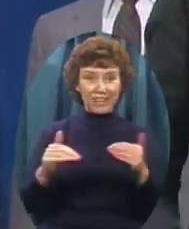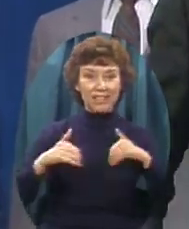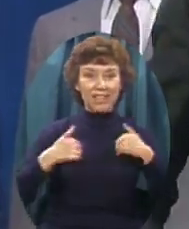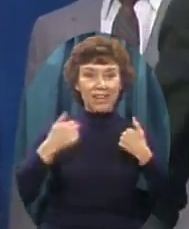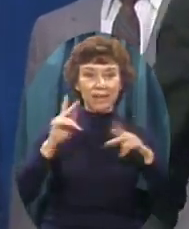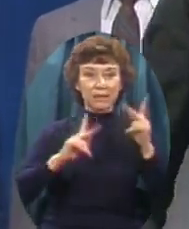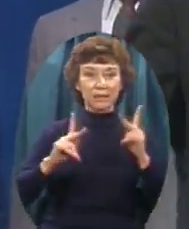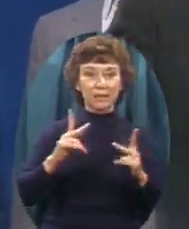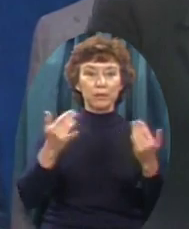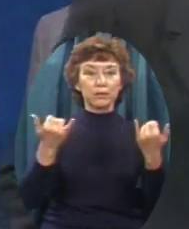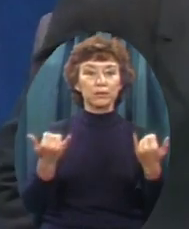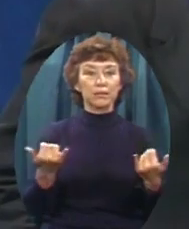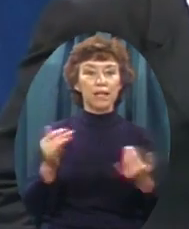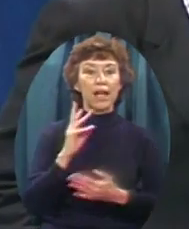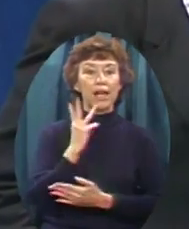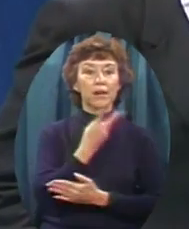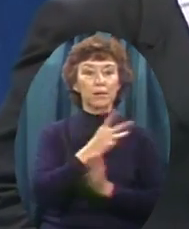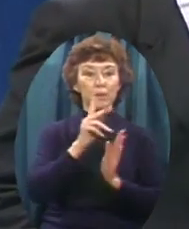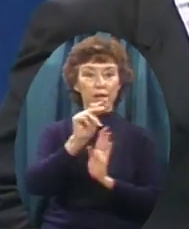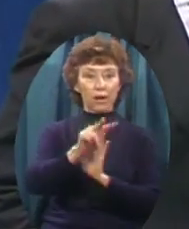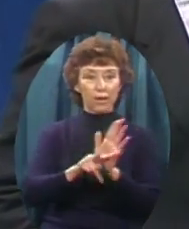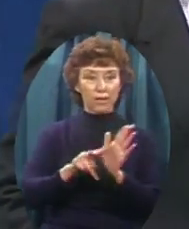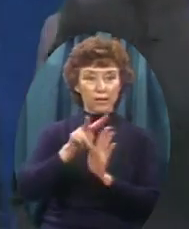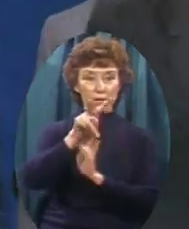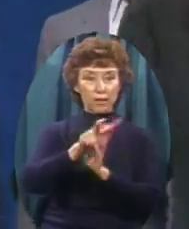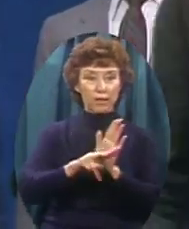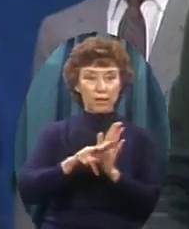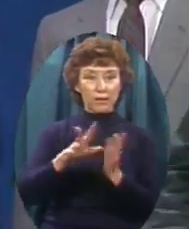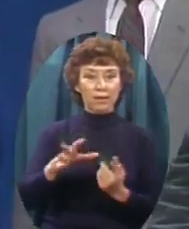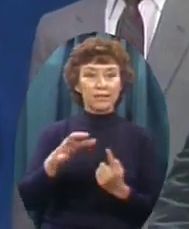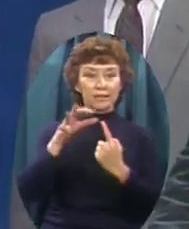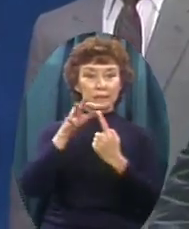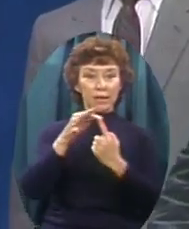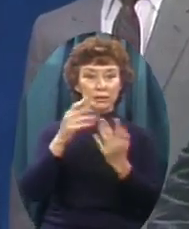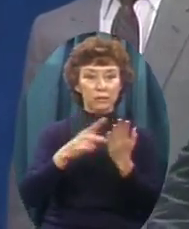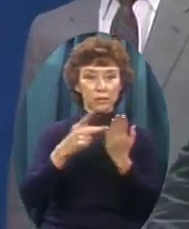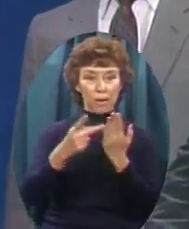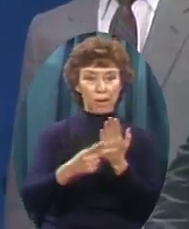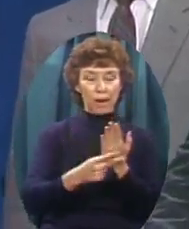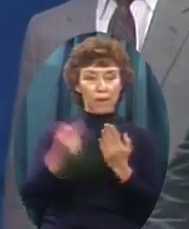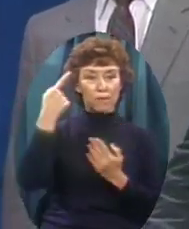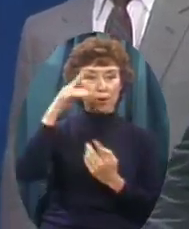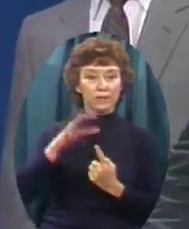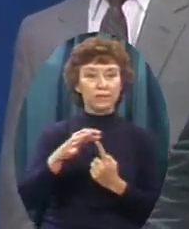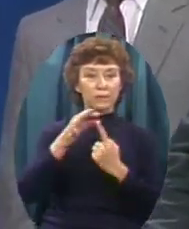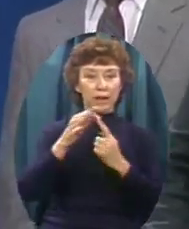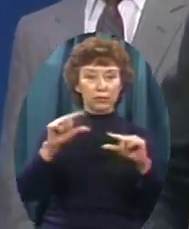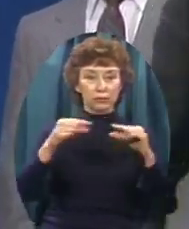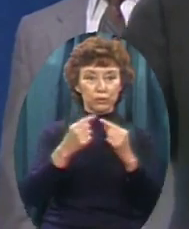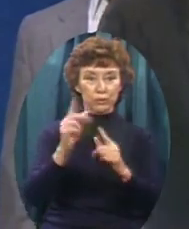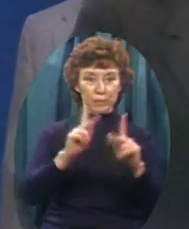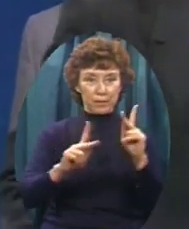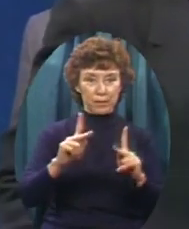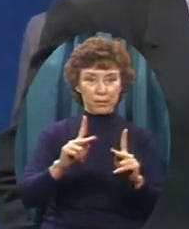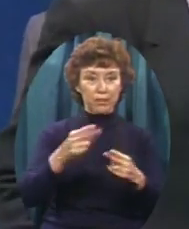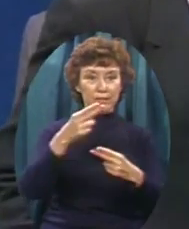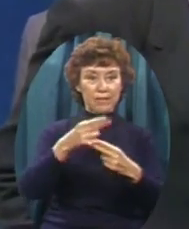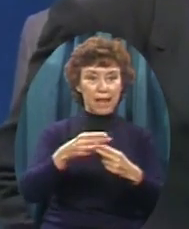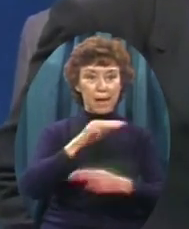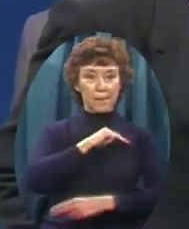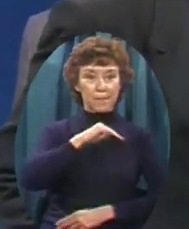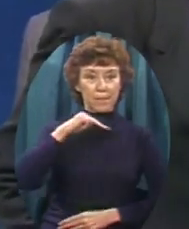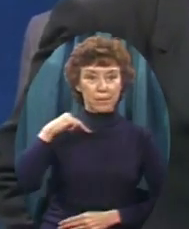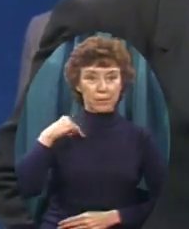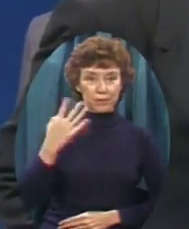today we are televising a special program for a special group of people called Members of the 15,000